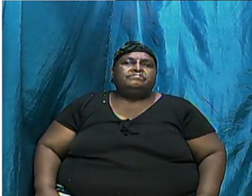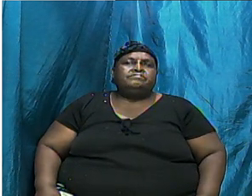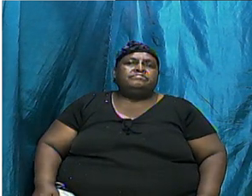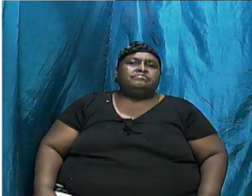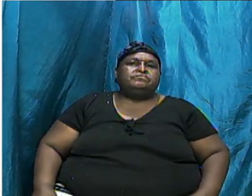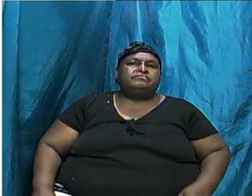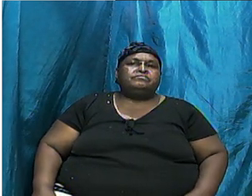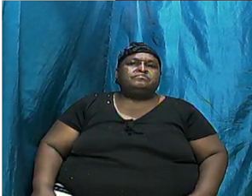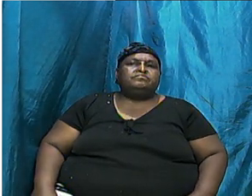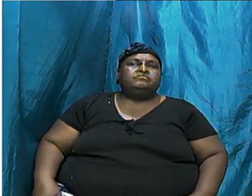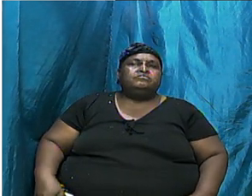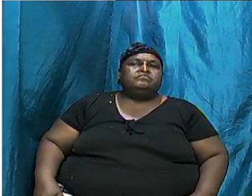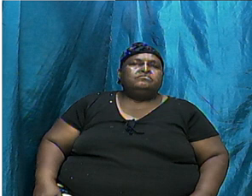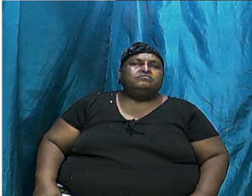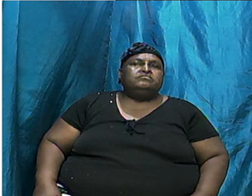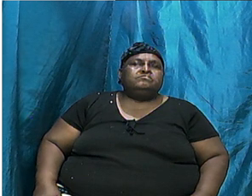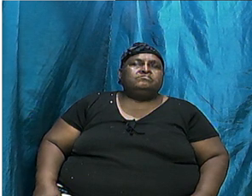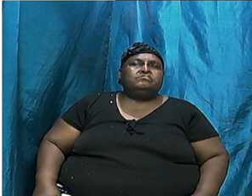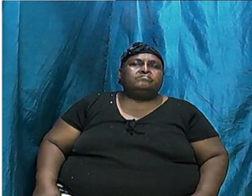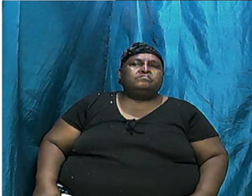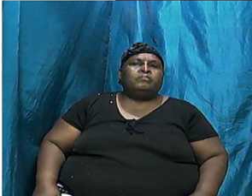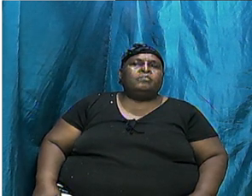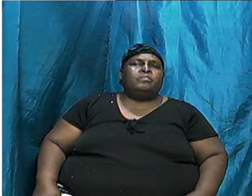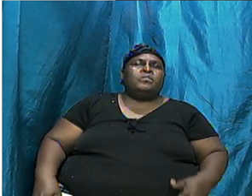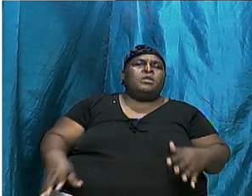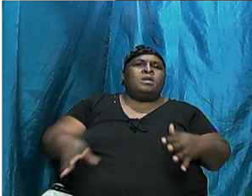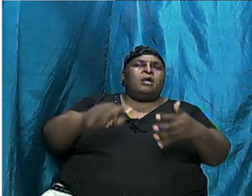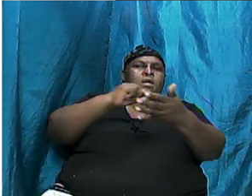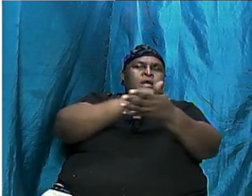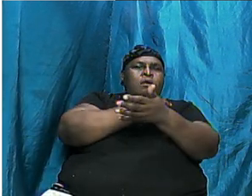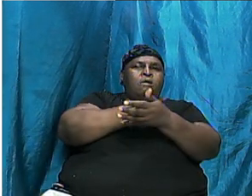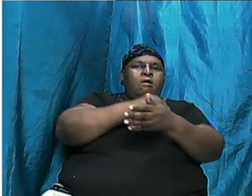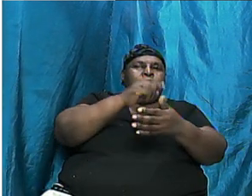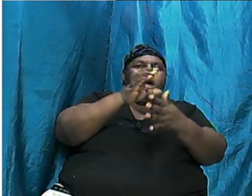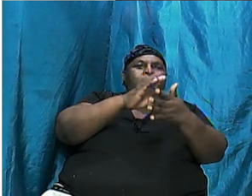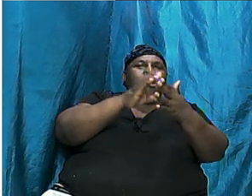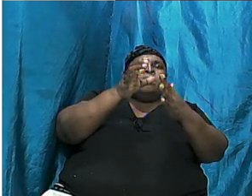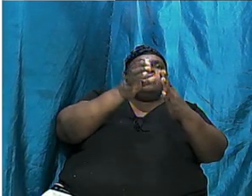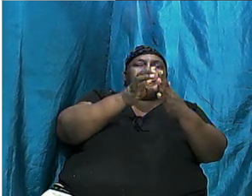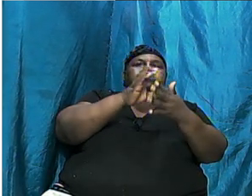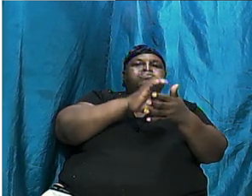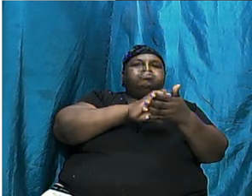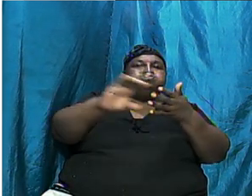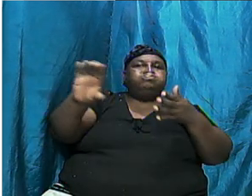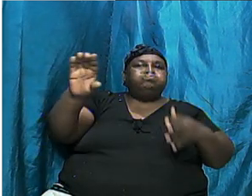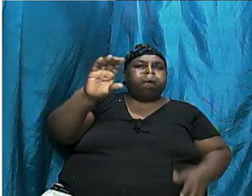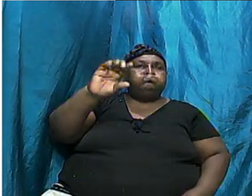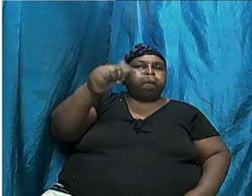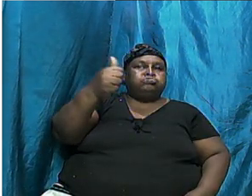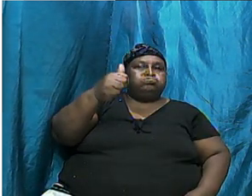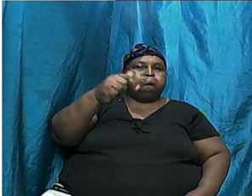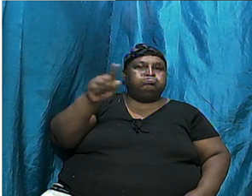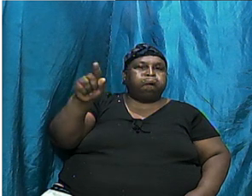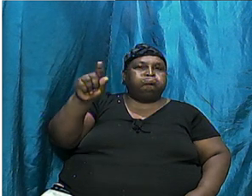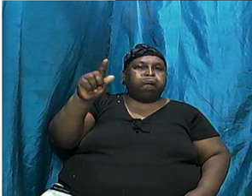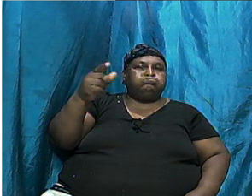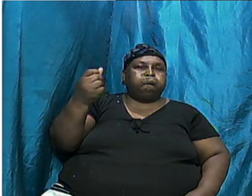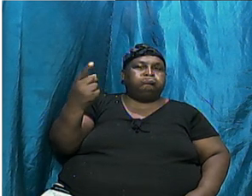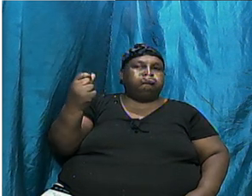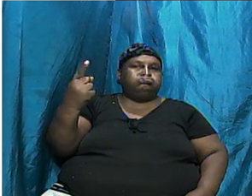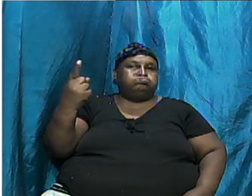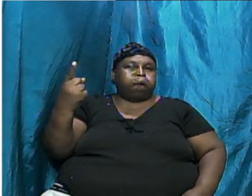And this is chapters number 10 and 11. gives us a nice breakdown